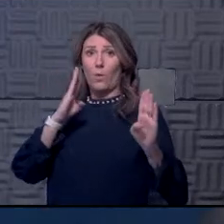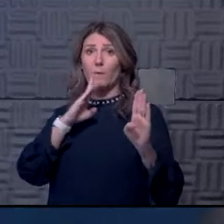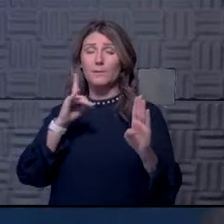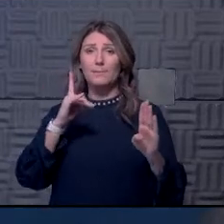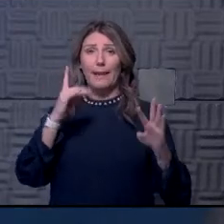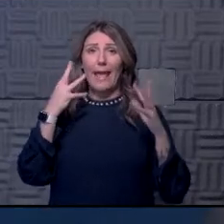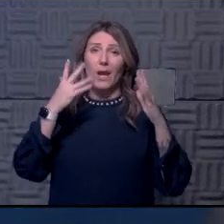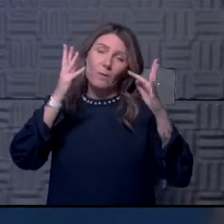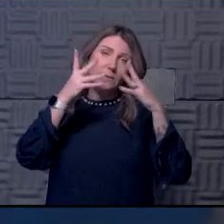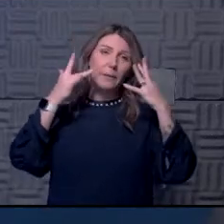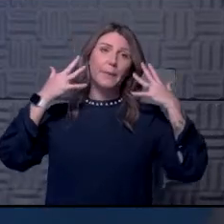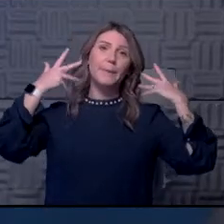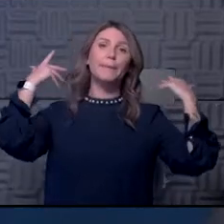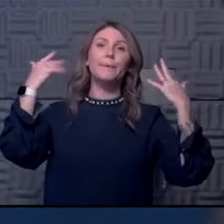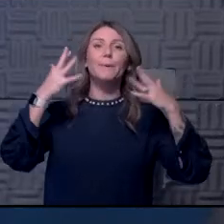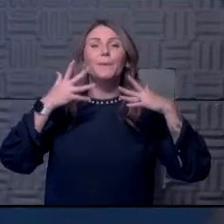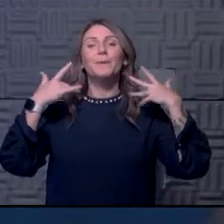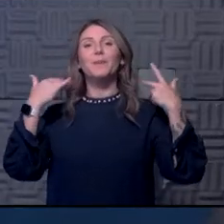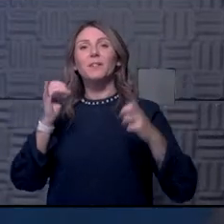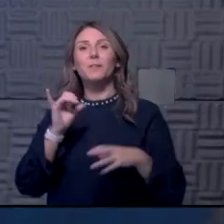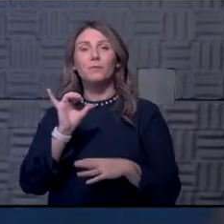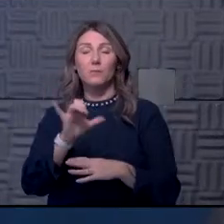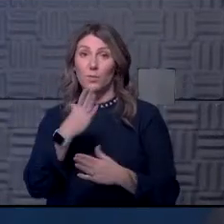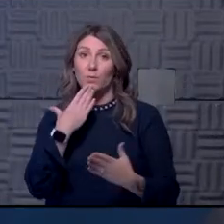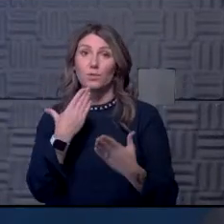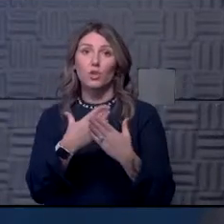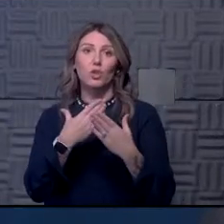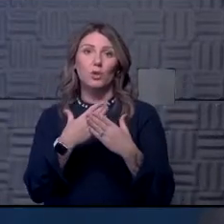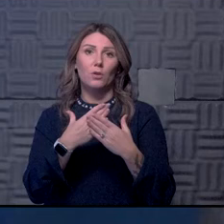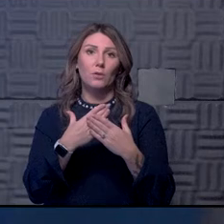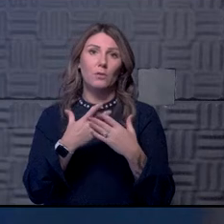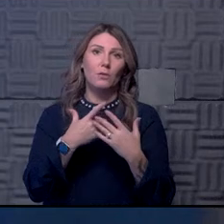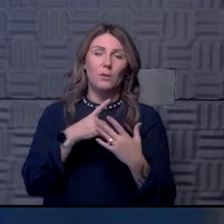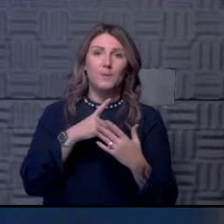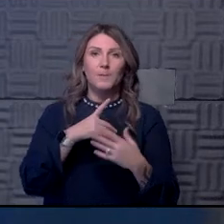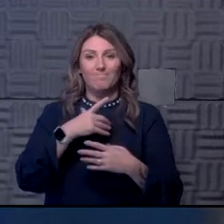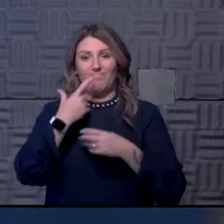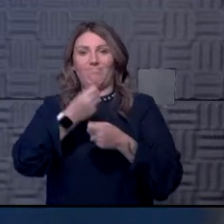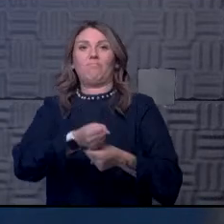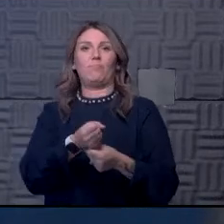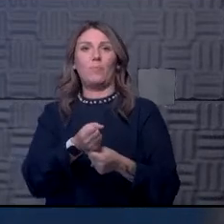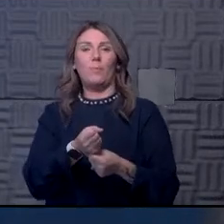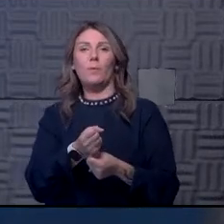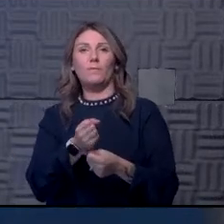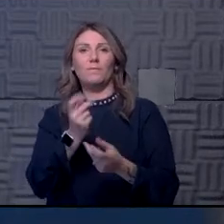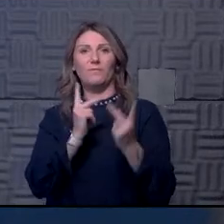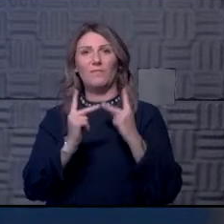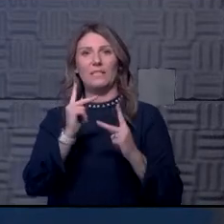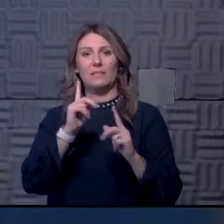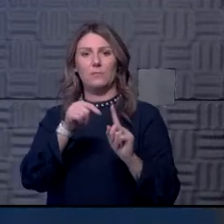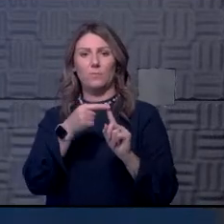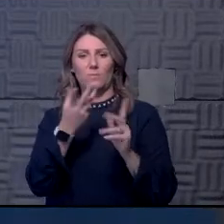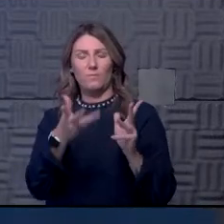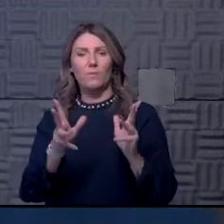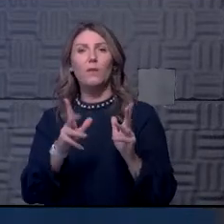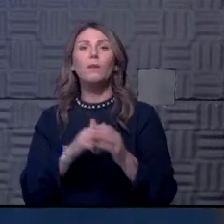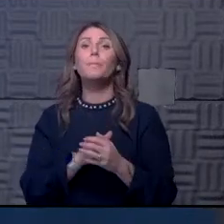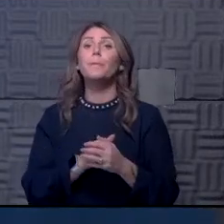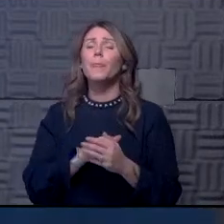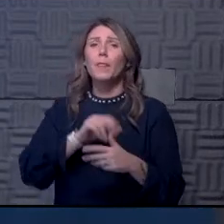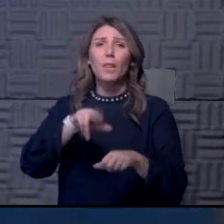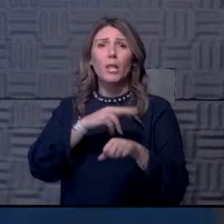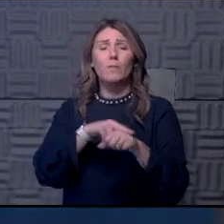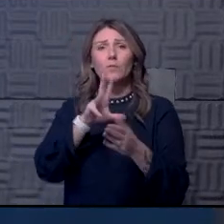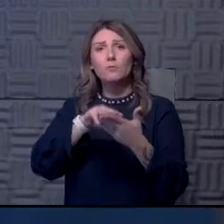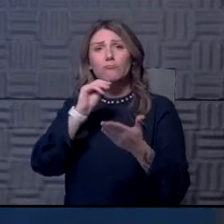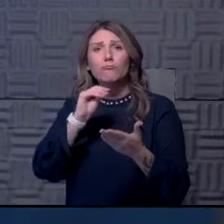uh, it was, uh, it was, uh, it was a good, uh, reassuring, um, visit for us, I think. Uh, and of course we've learned a lot, uh,